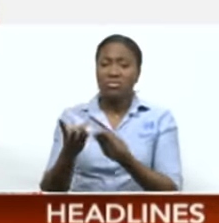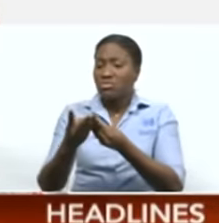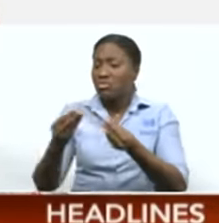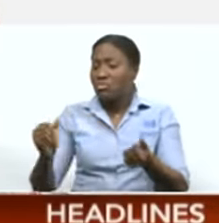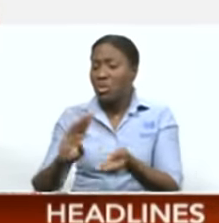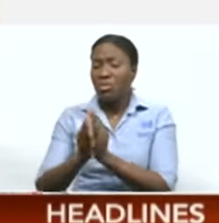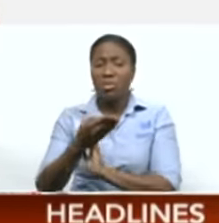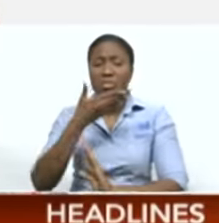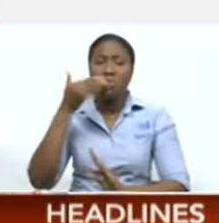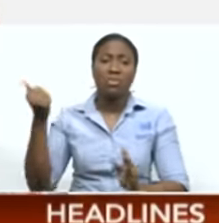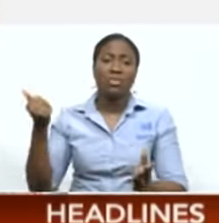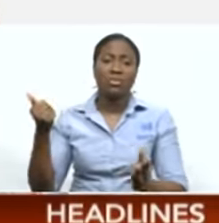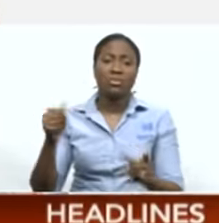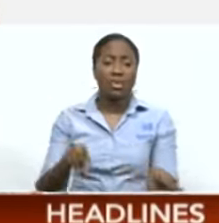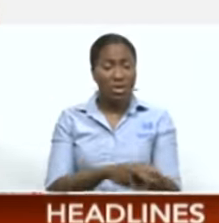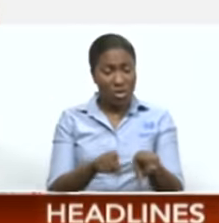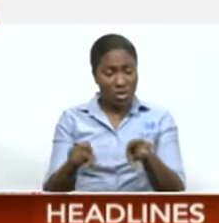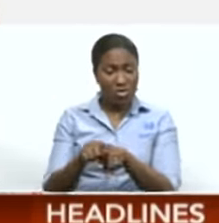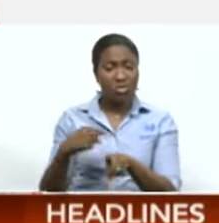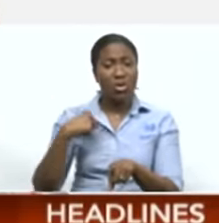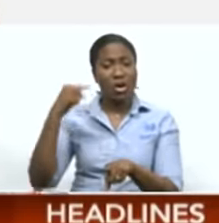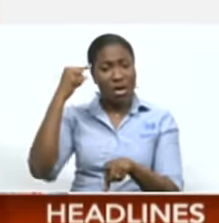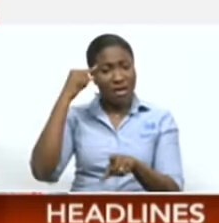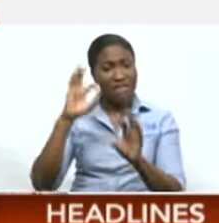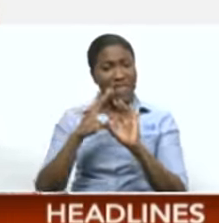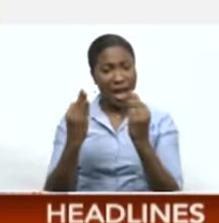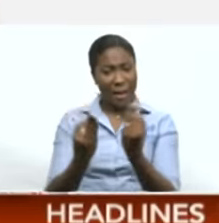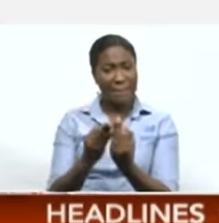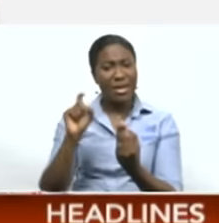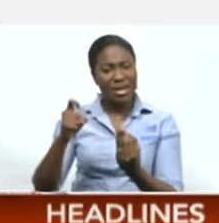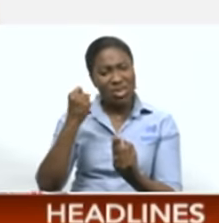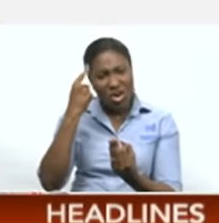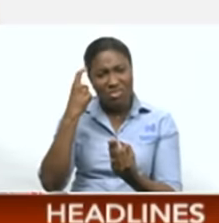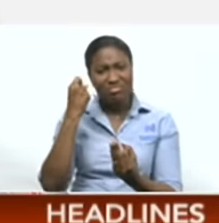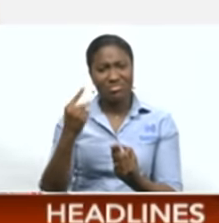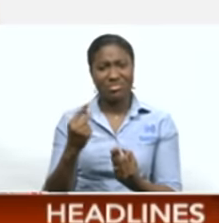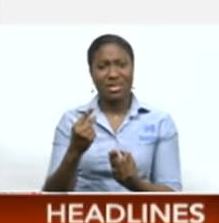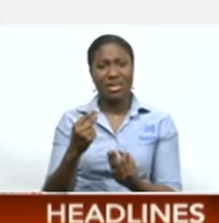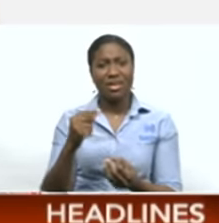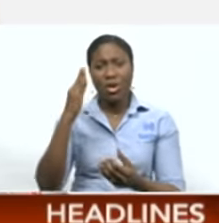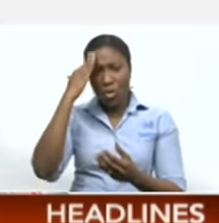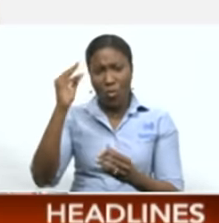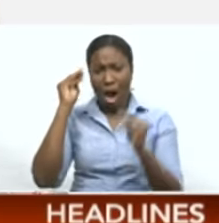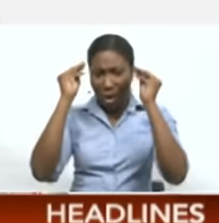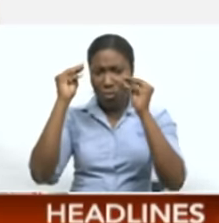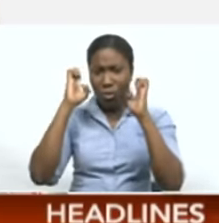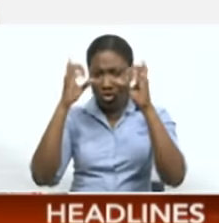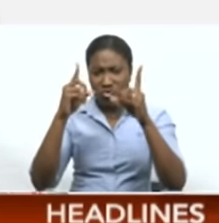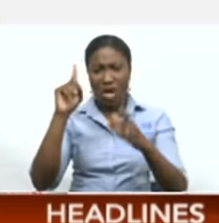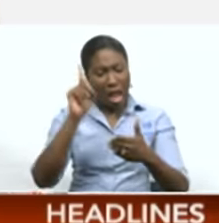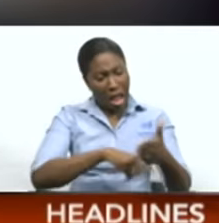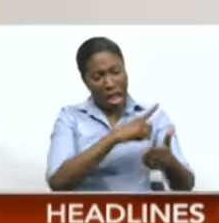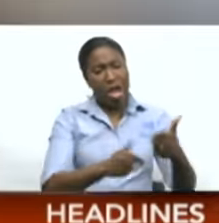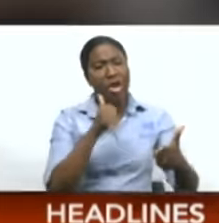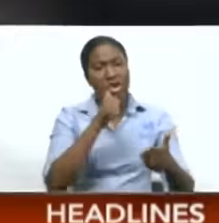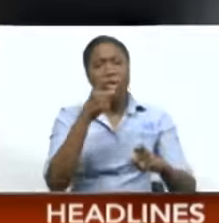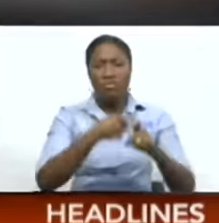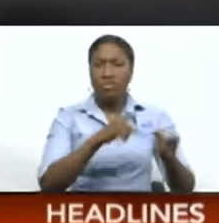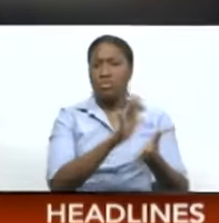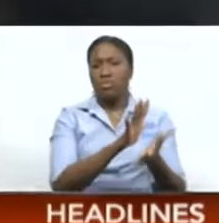also think the family needs time to process the implications of the expulsion because this could be far-reaching.